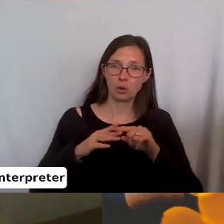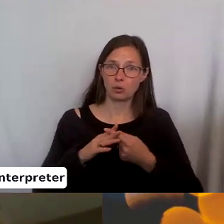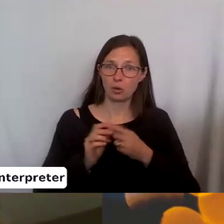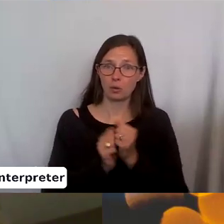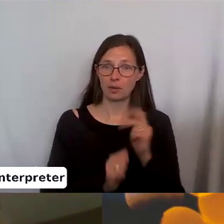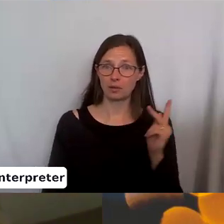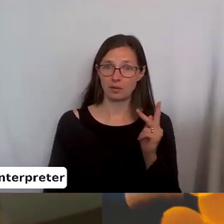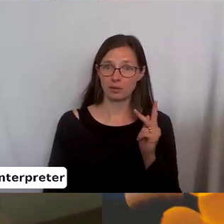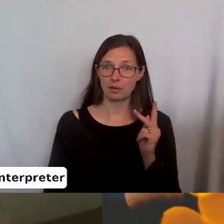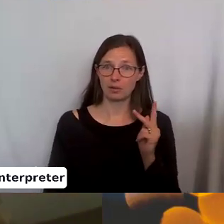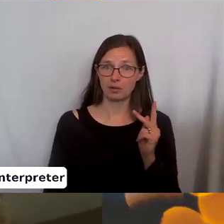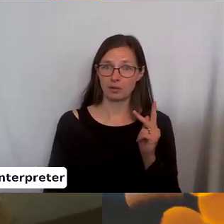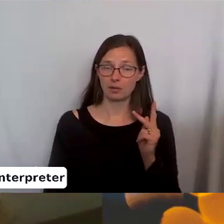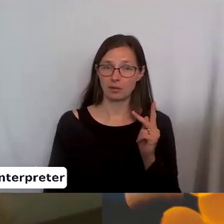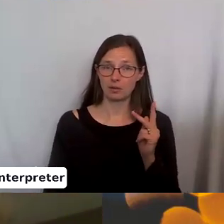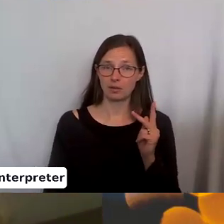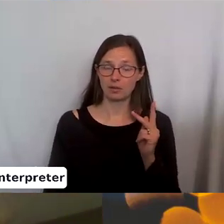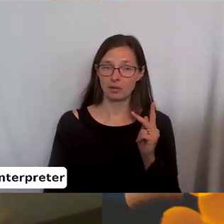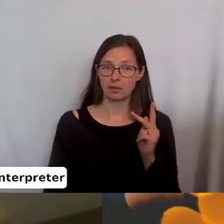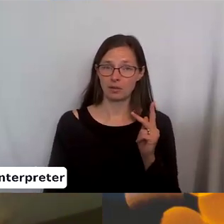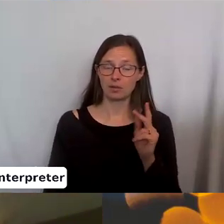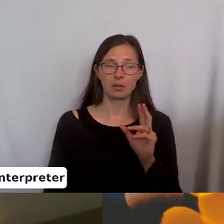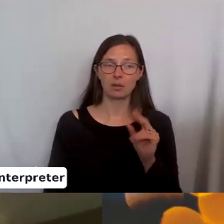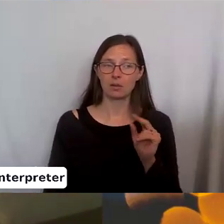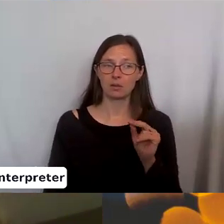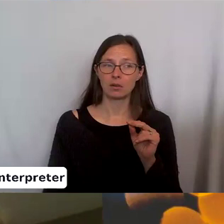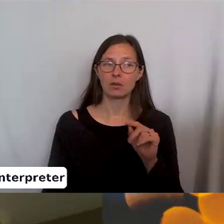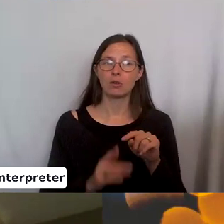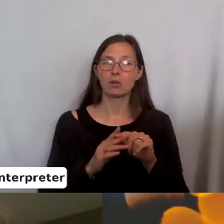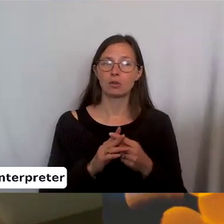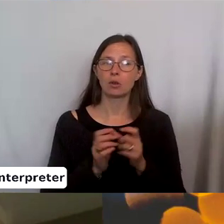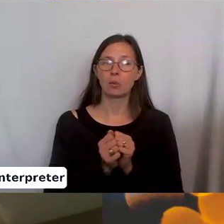purl, you start with the opposite.